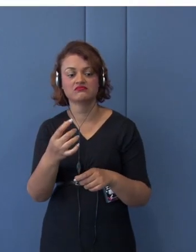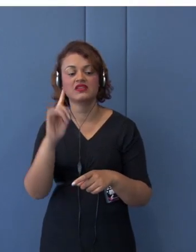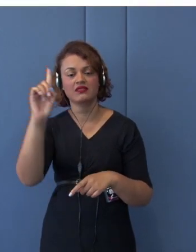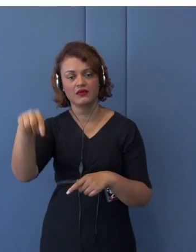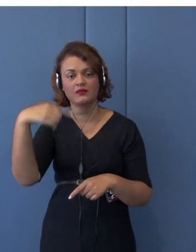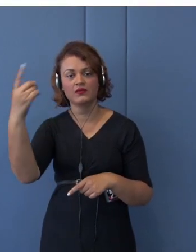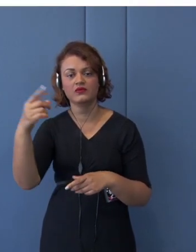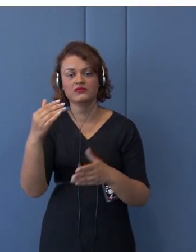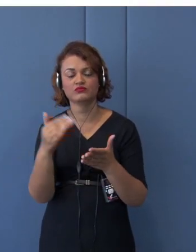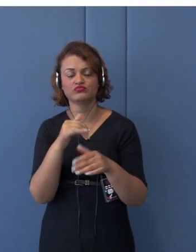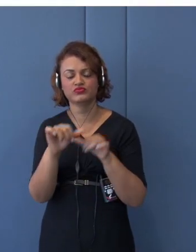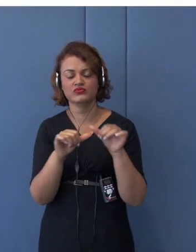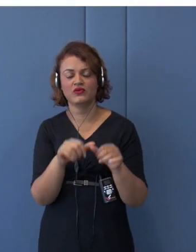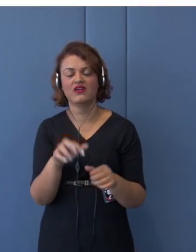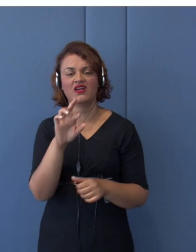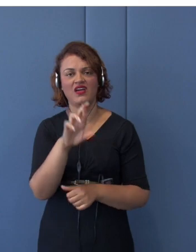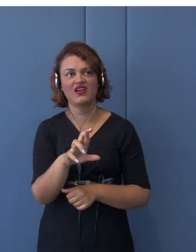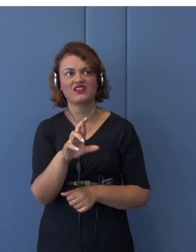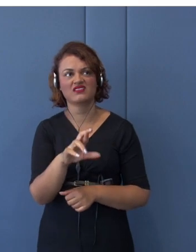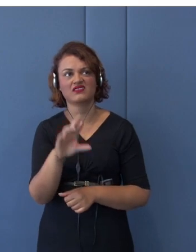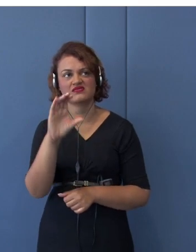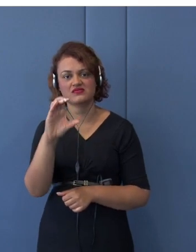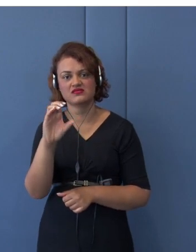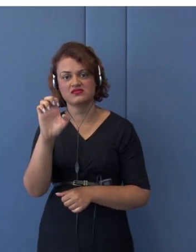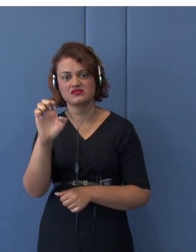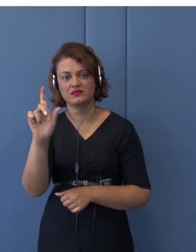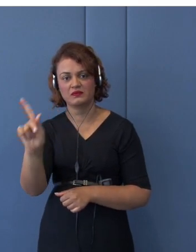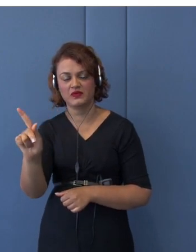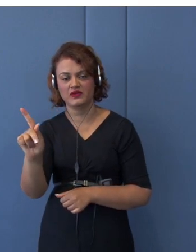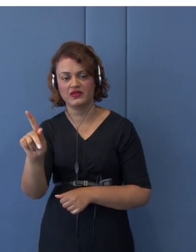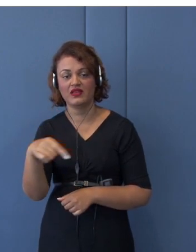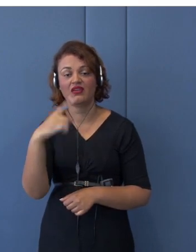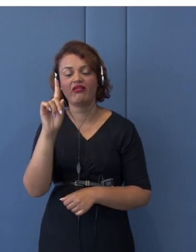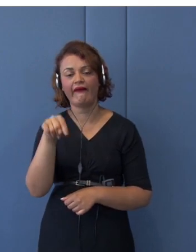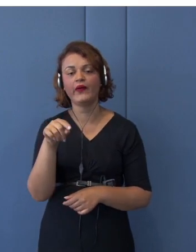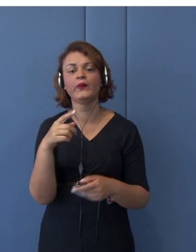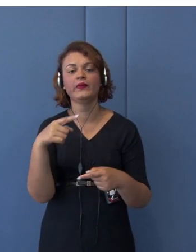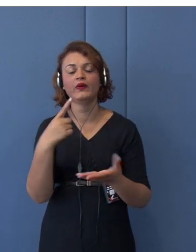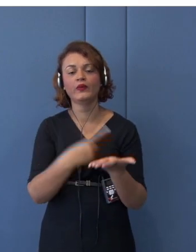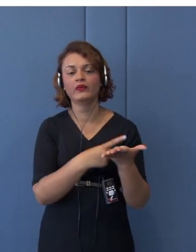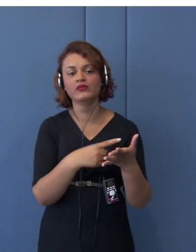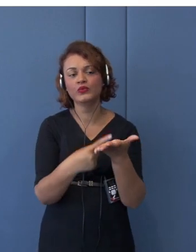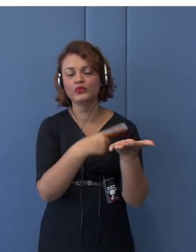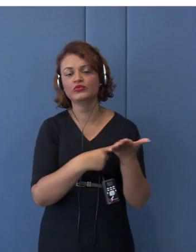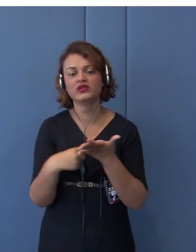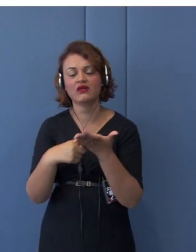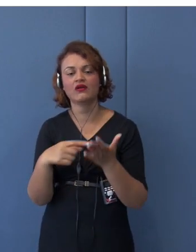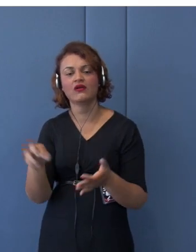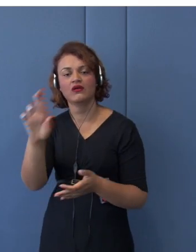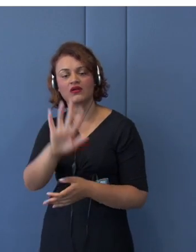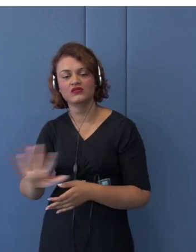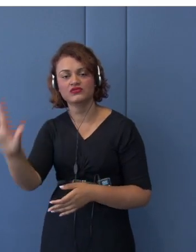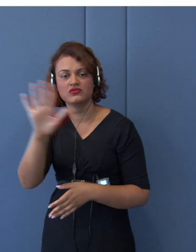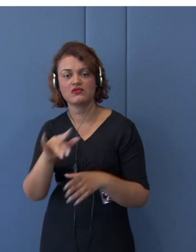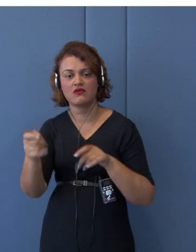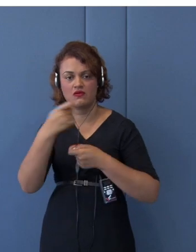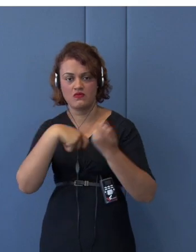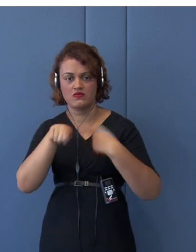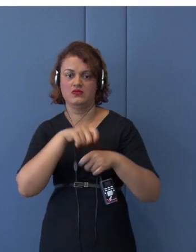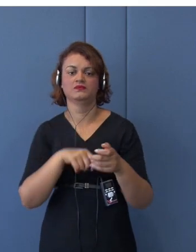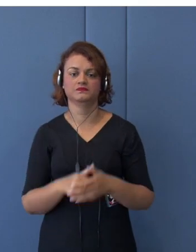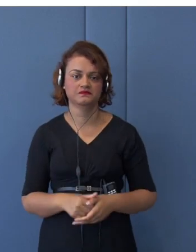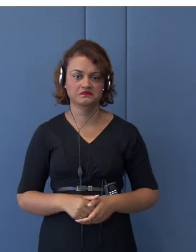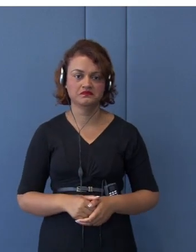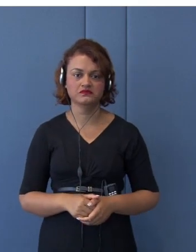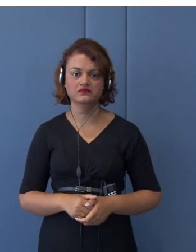Regional Comprehensive Economic Partnership. RCEP, Regional Comprehensive Economic Partnership. So, there